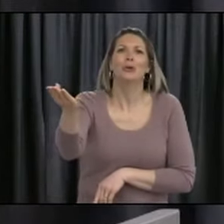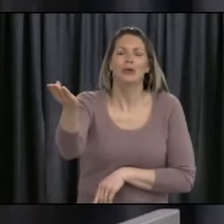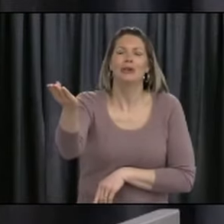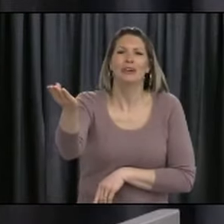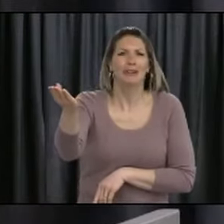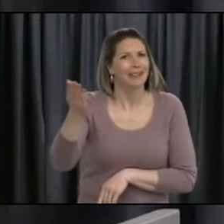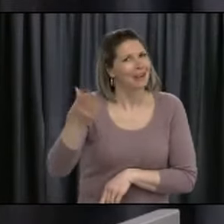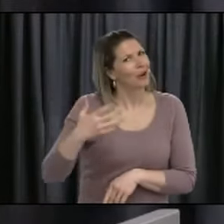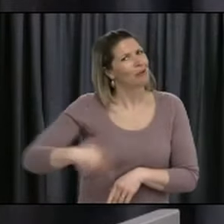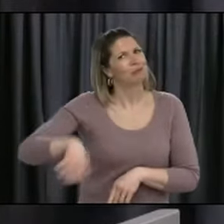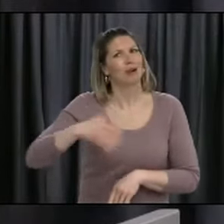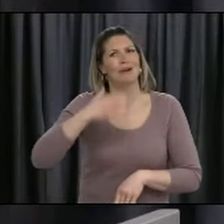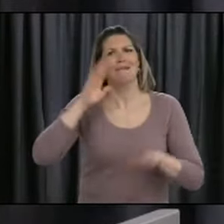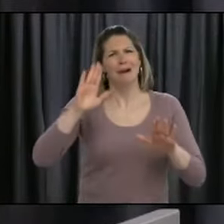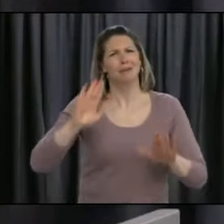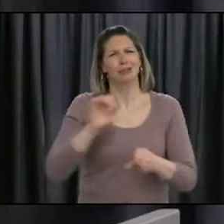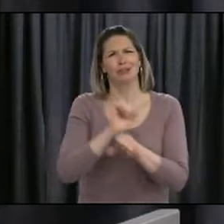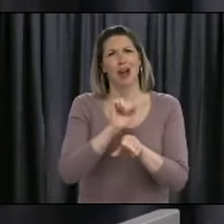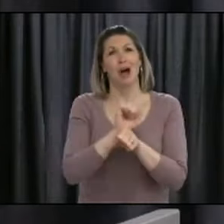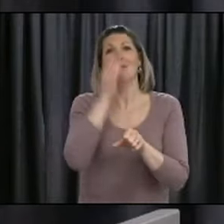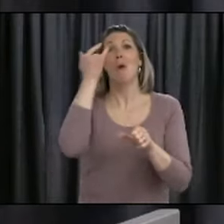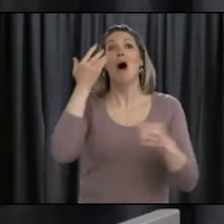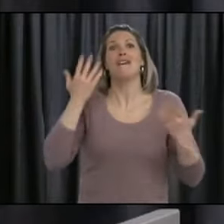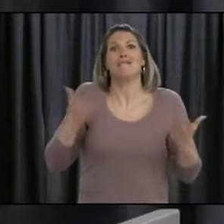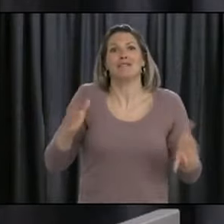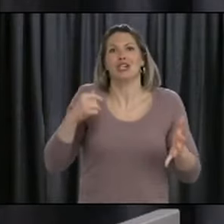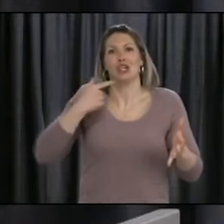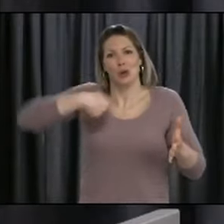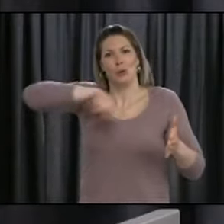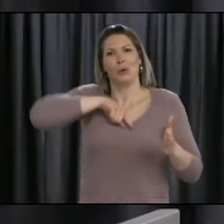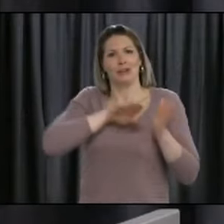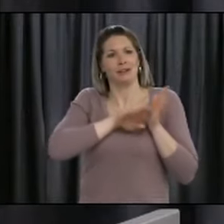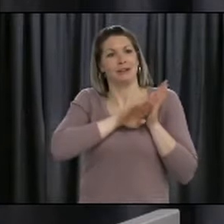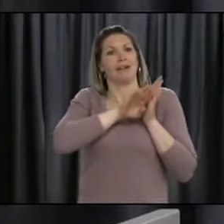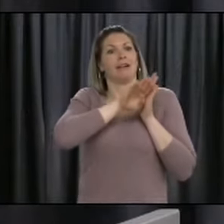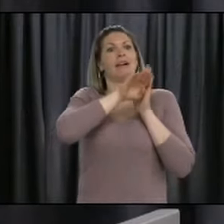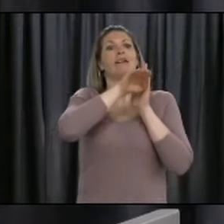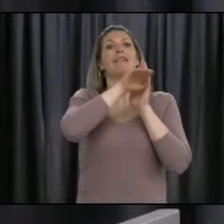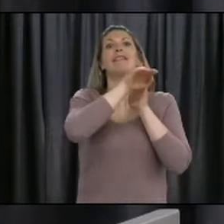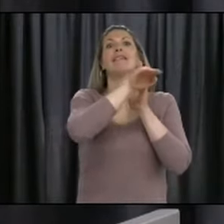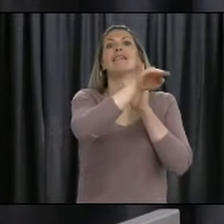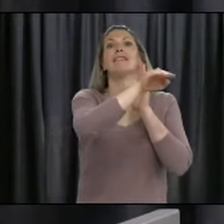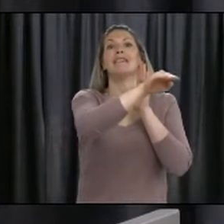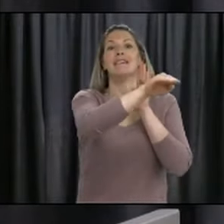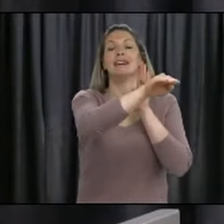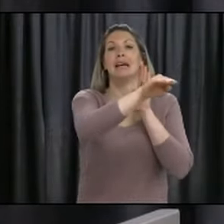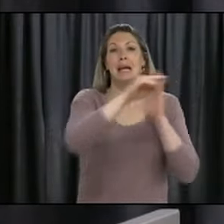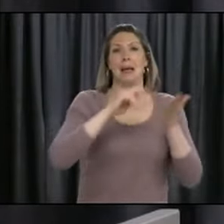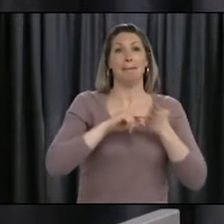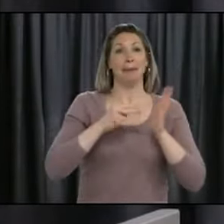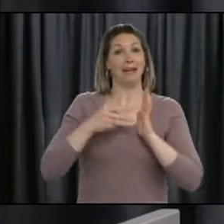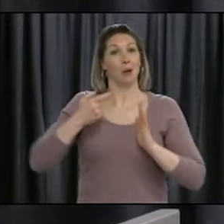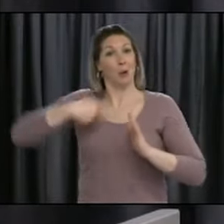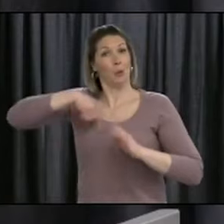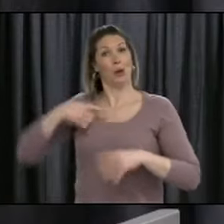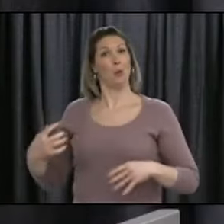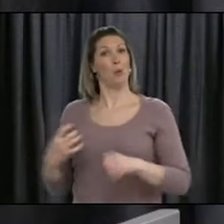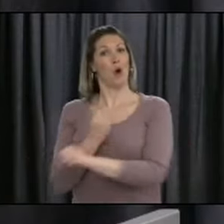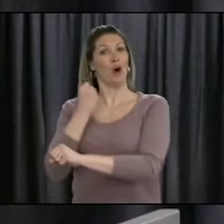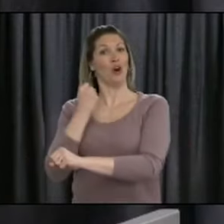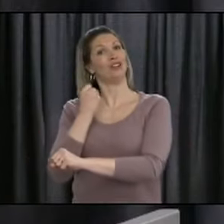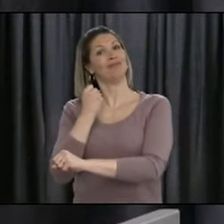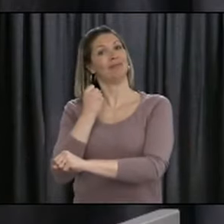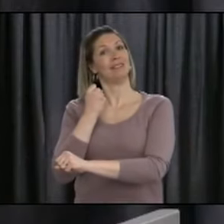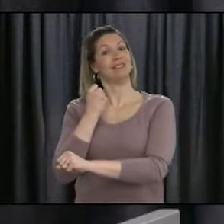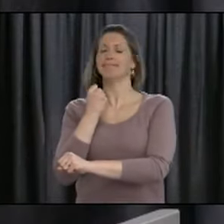flattened the curve with COVID-19. But flattening the curve is not a victory, nor is it an